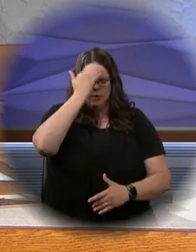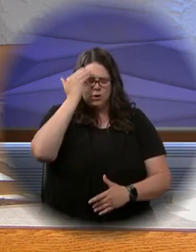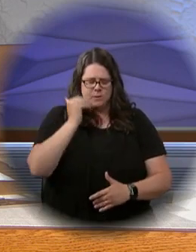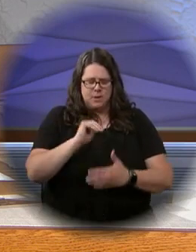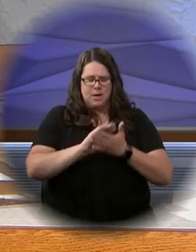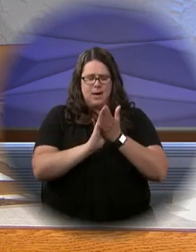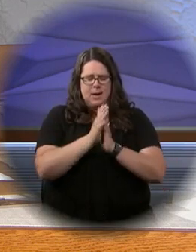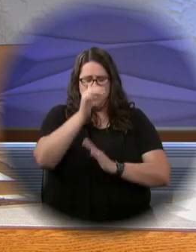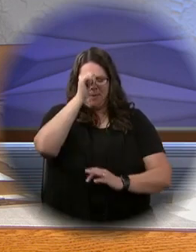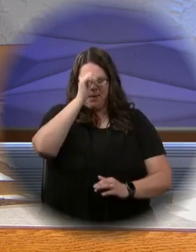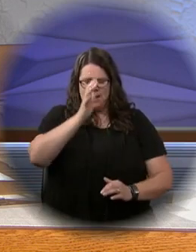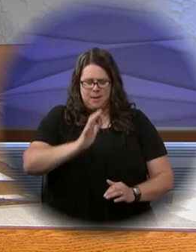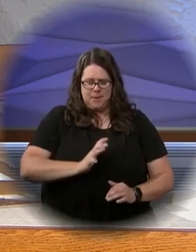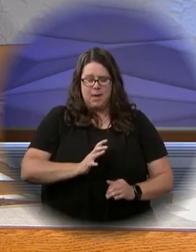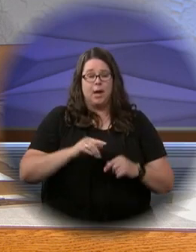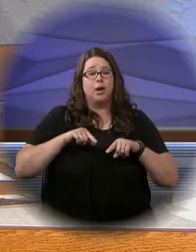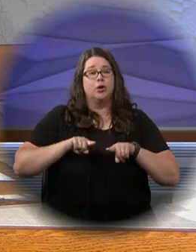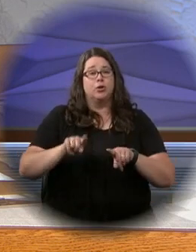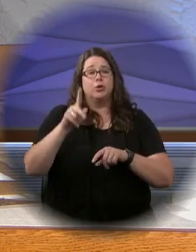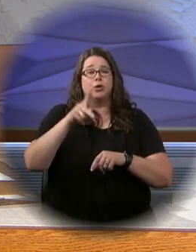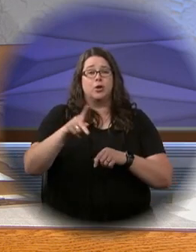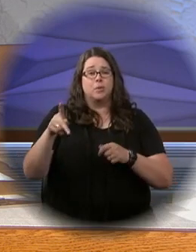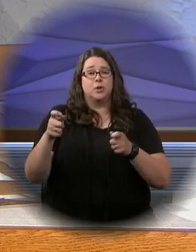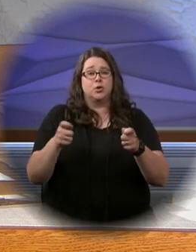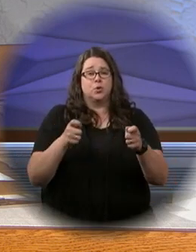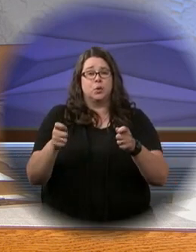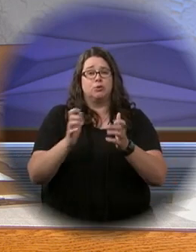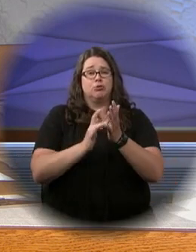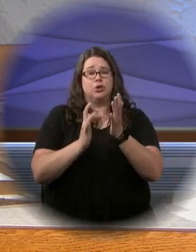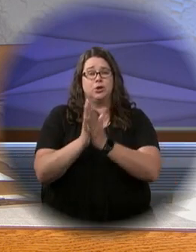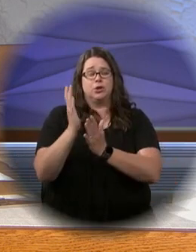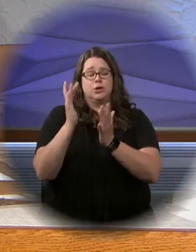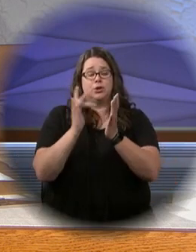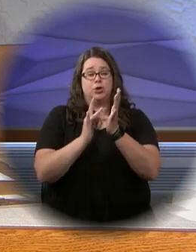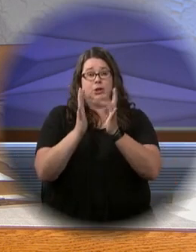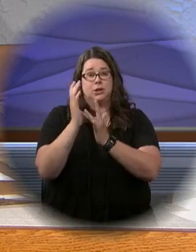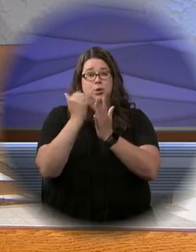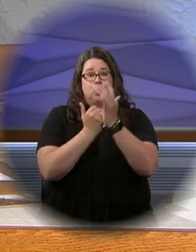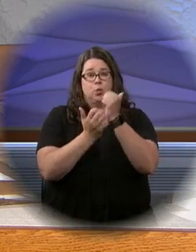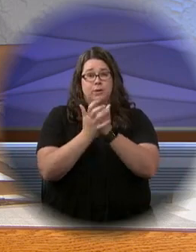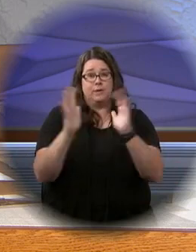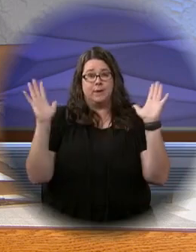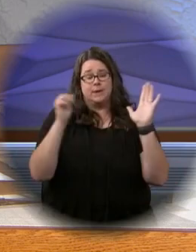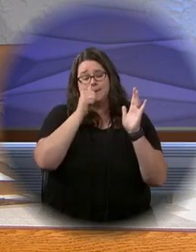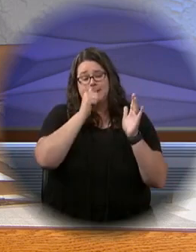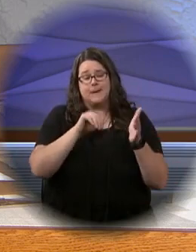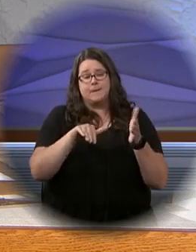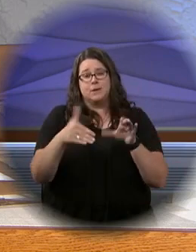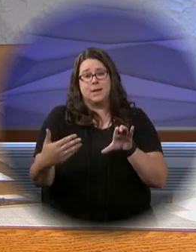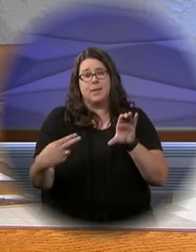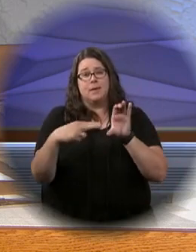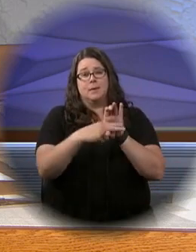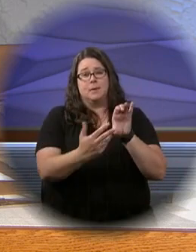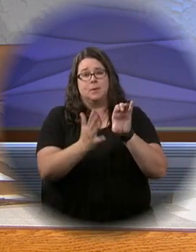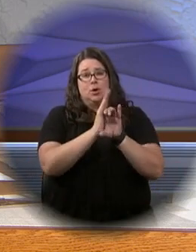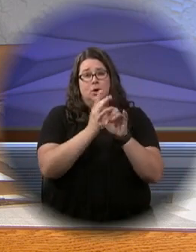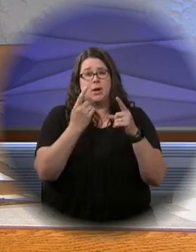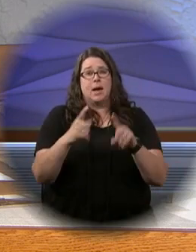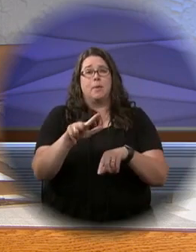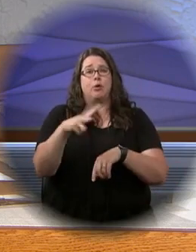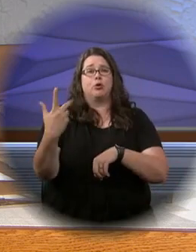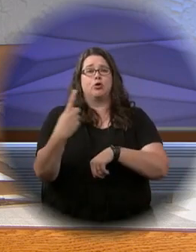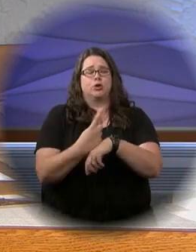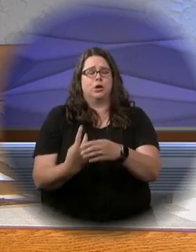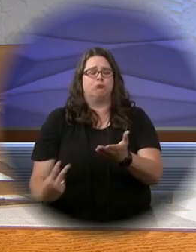incarnate of the Virgin Mary and became man. For our sake he was crucified under Pontius Pilate. He suffered death and was